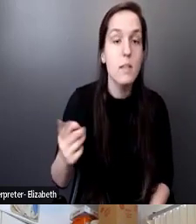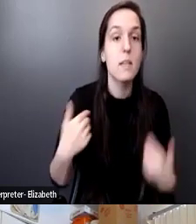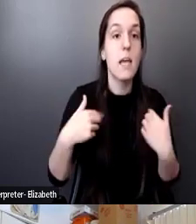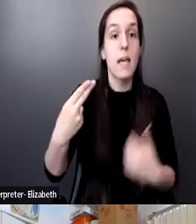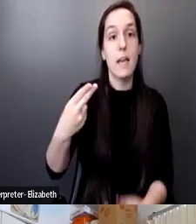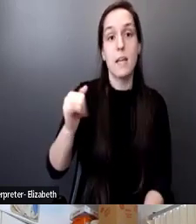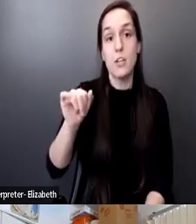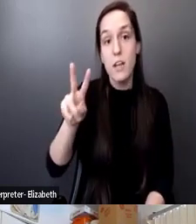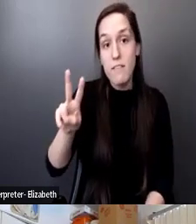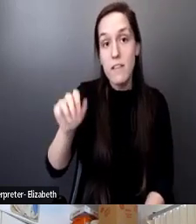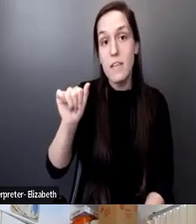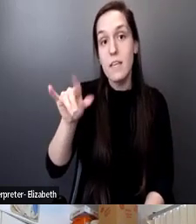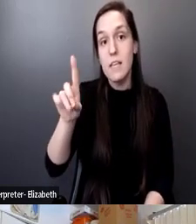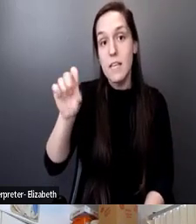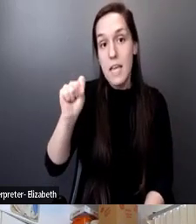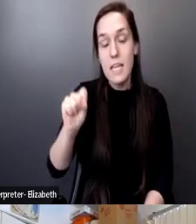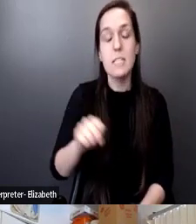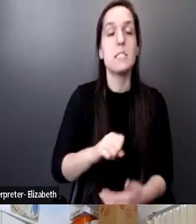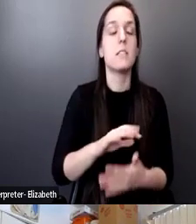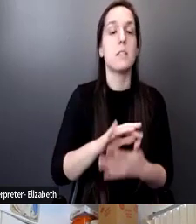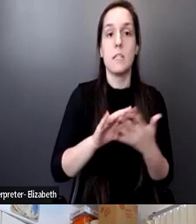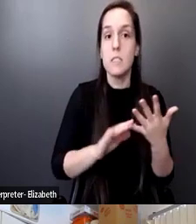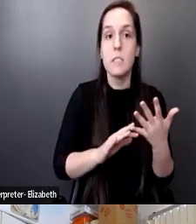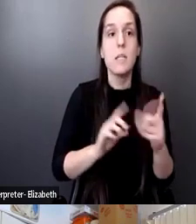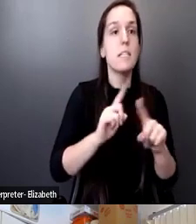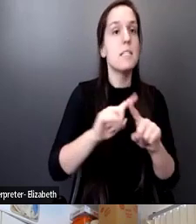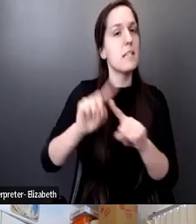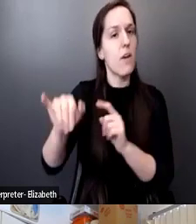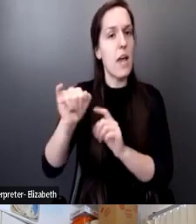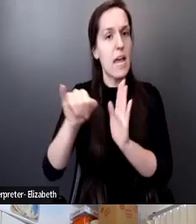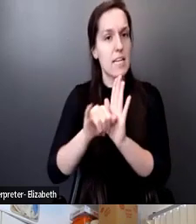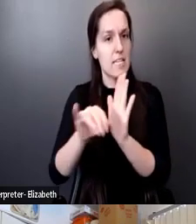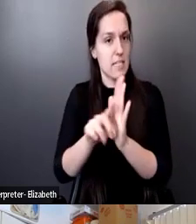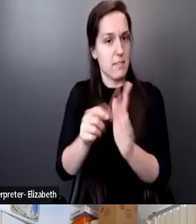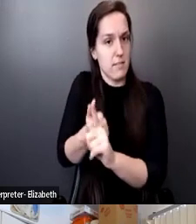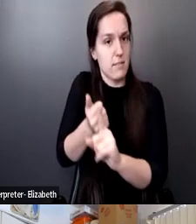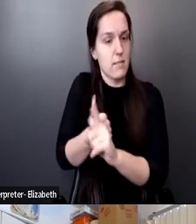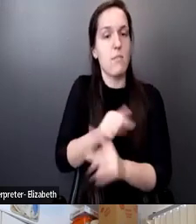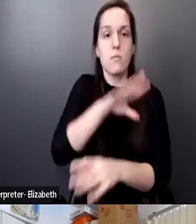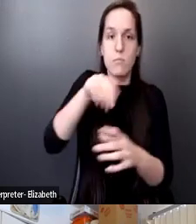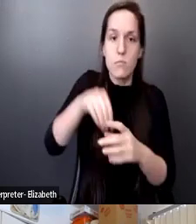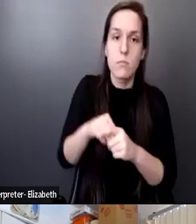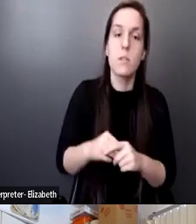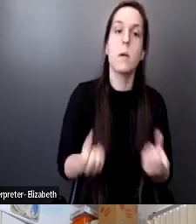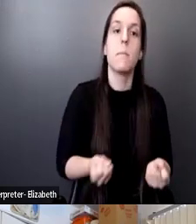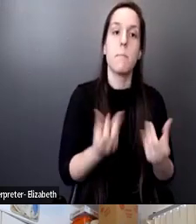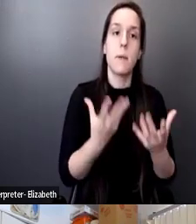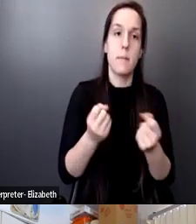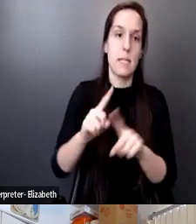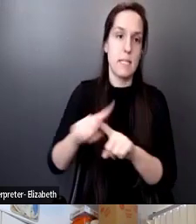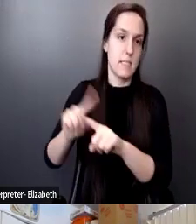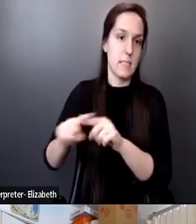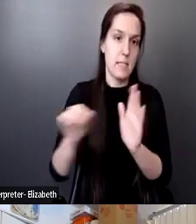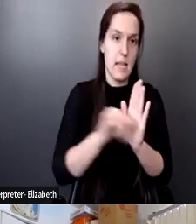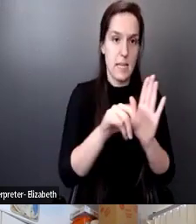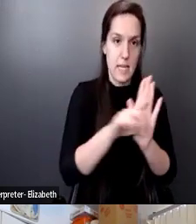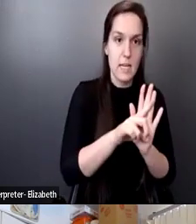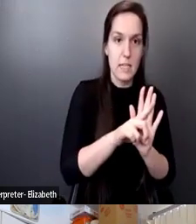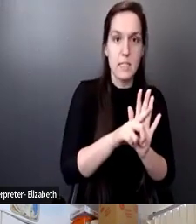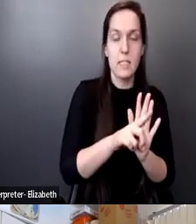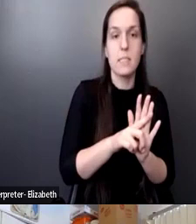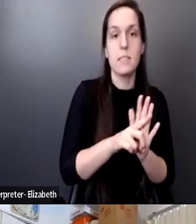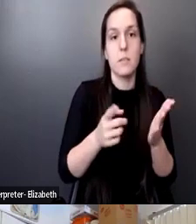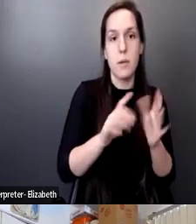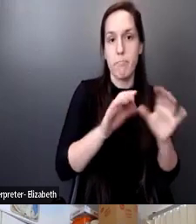HIV. He had multiple identities. was he was part of it. Again, he had a number of identities that would be considered marginalized